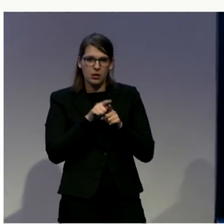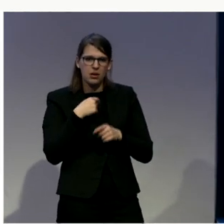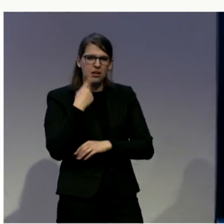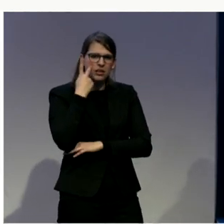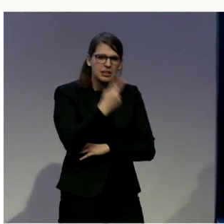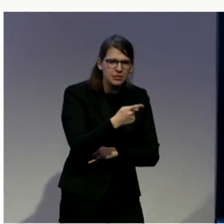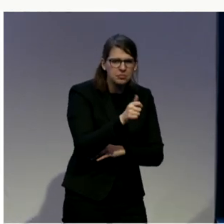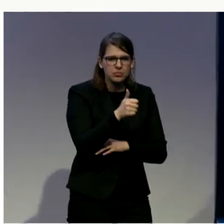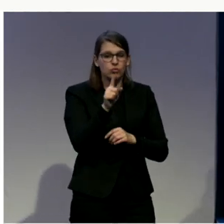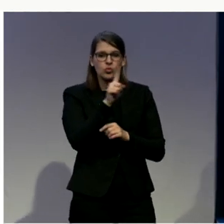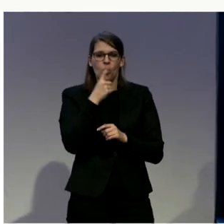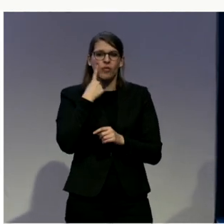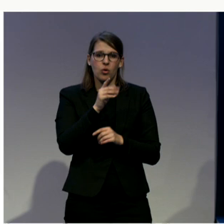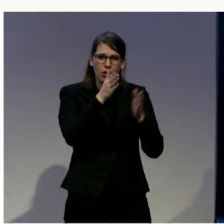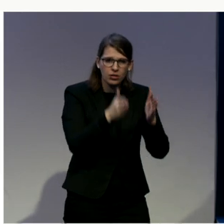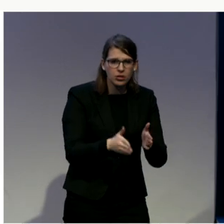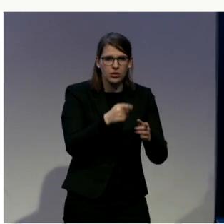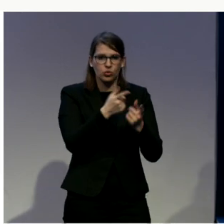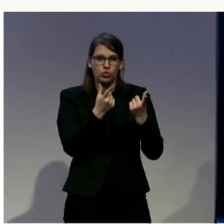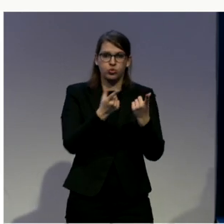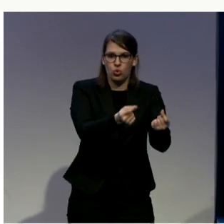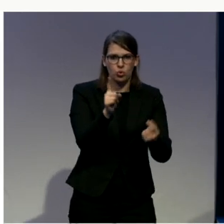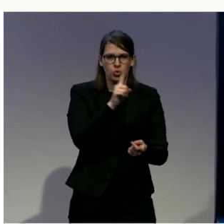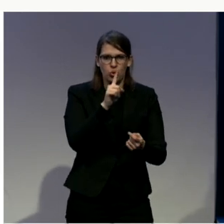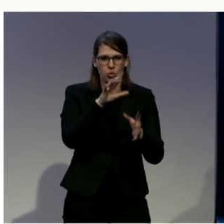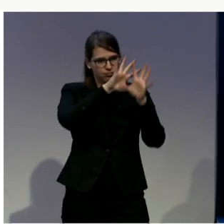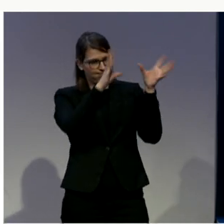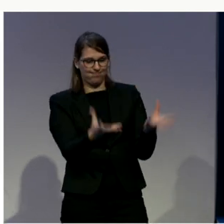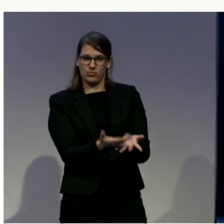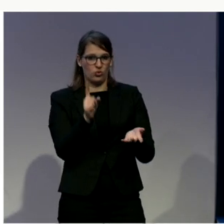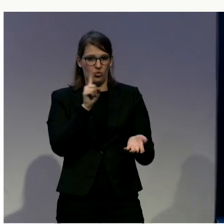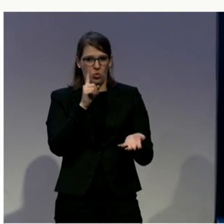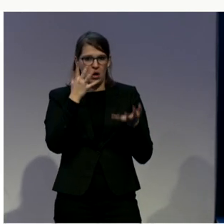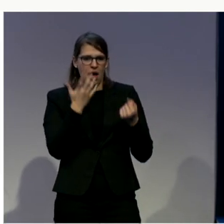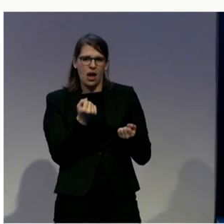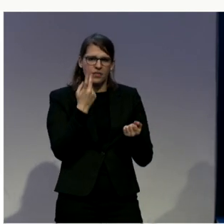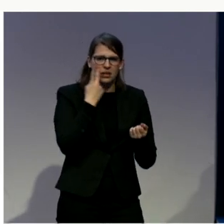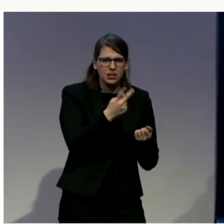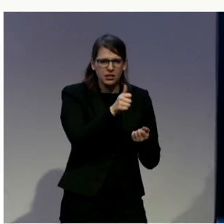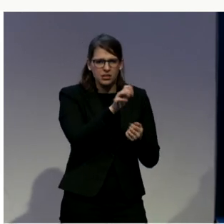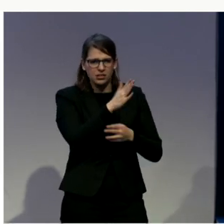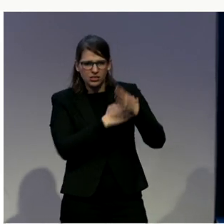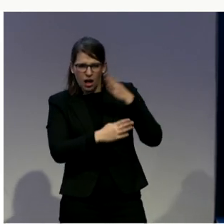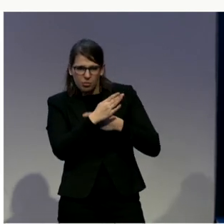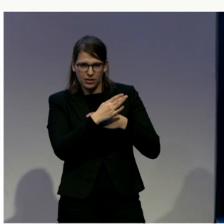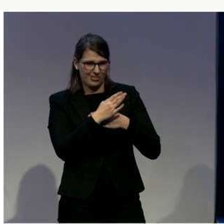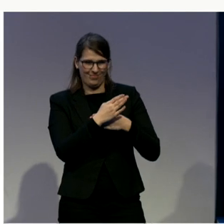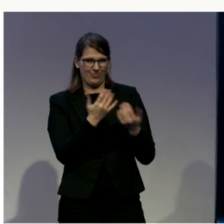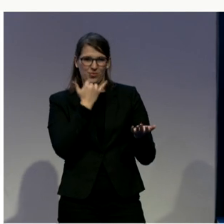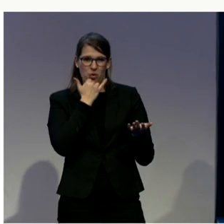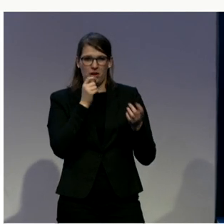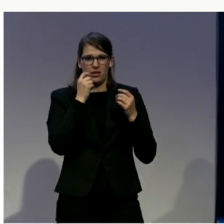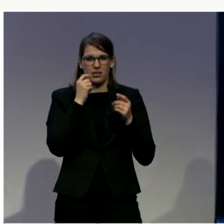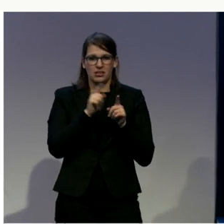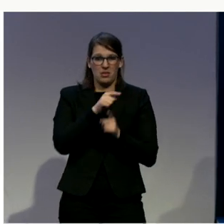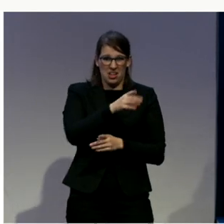on that and build the safeguards, not to overreact on what people with disabilities might or might not do. You have people